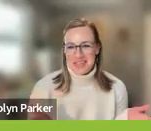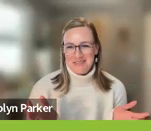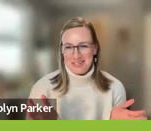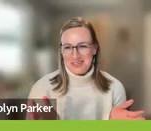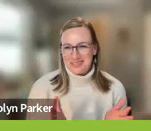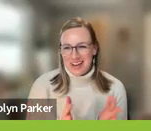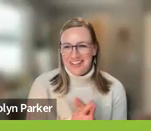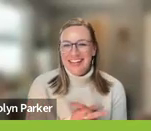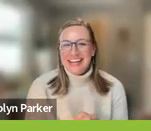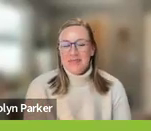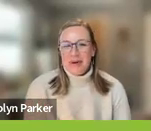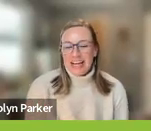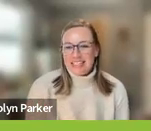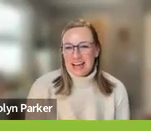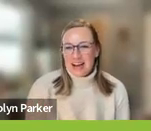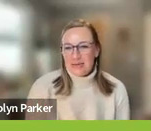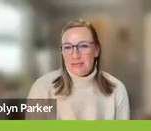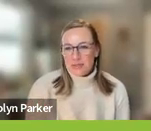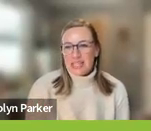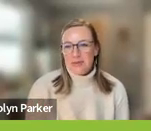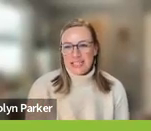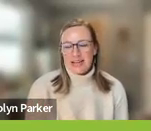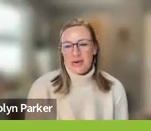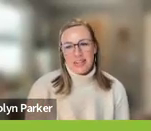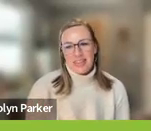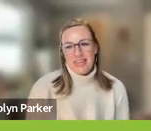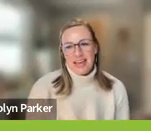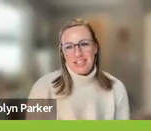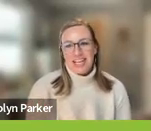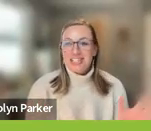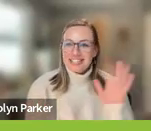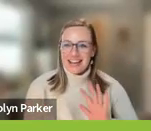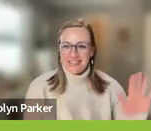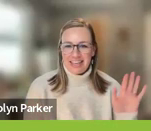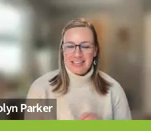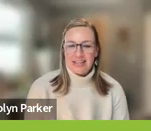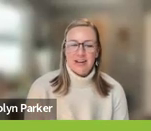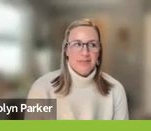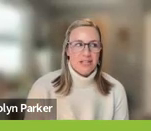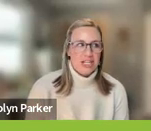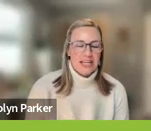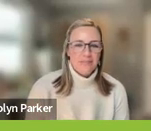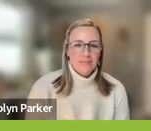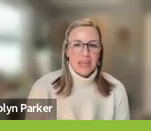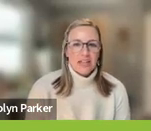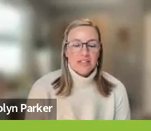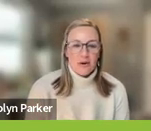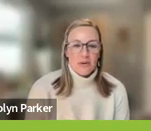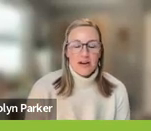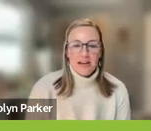have something for you as well, but mostly we deal with the education side of things here in Michigan.